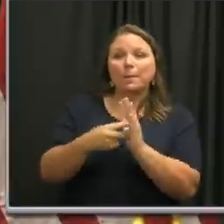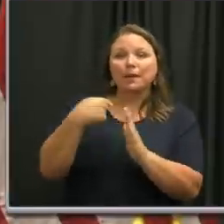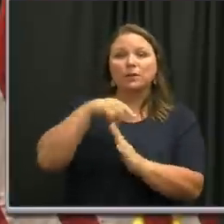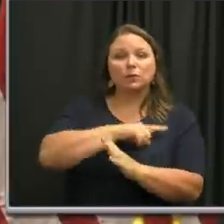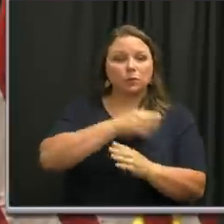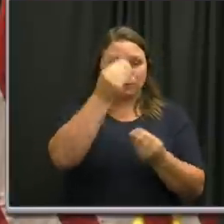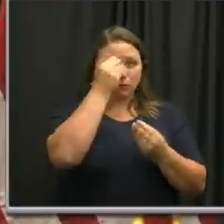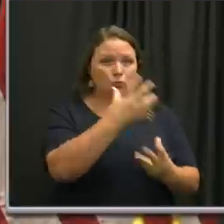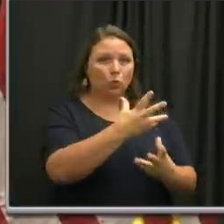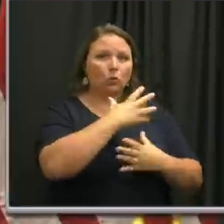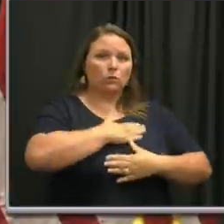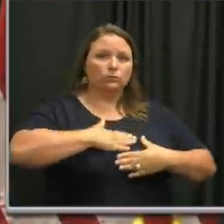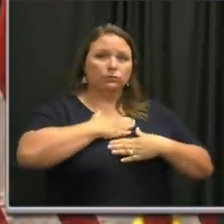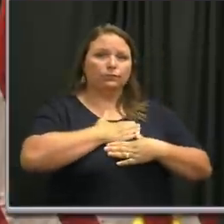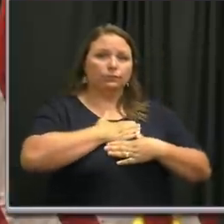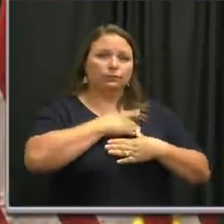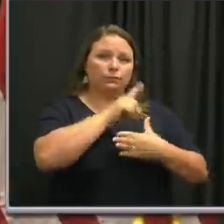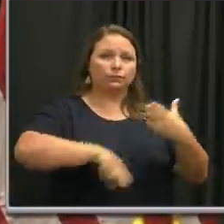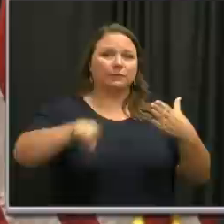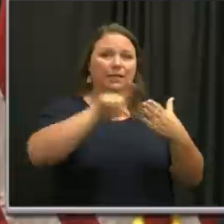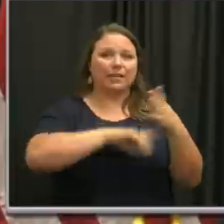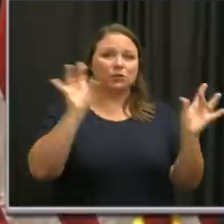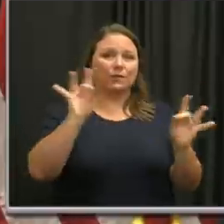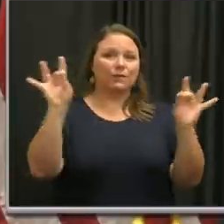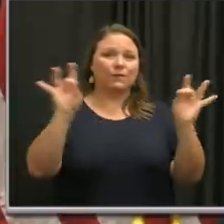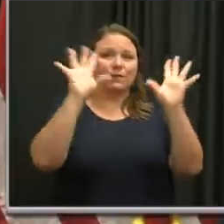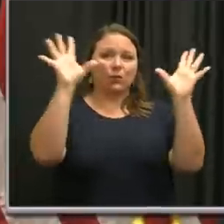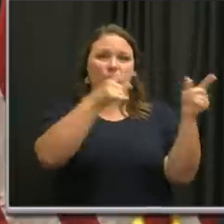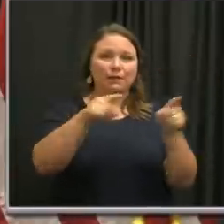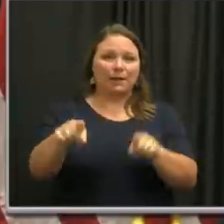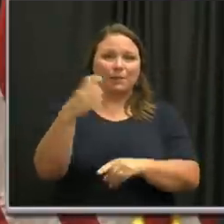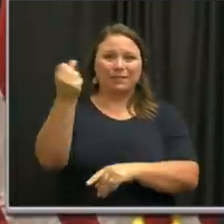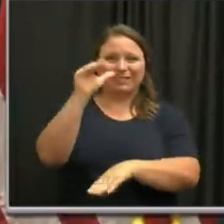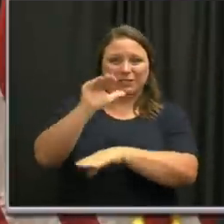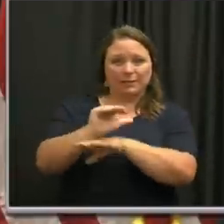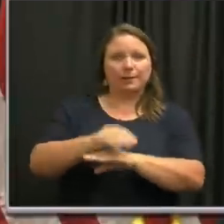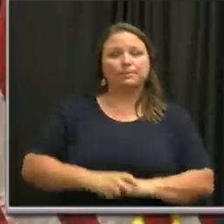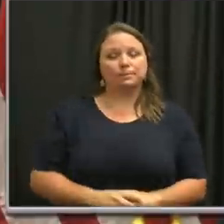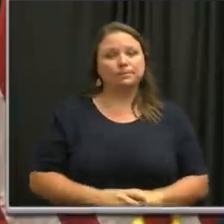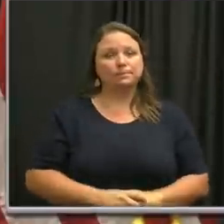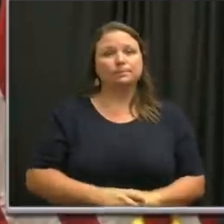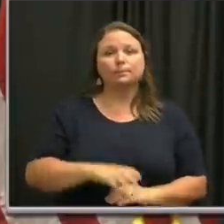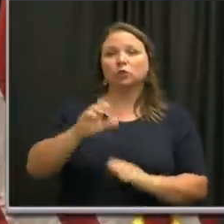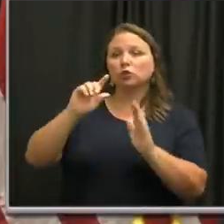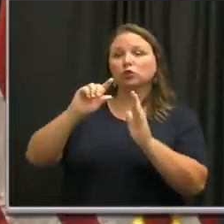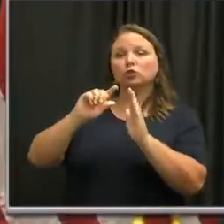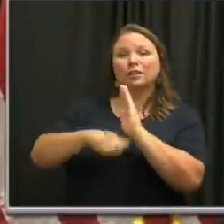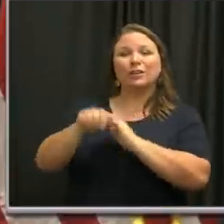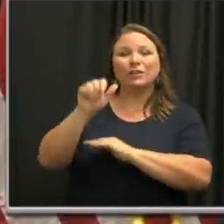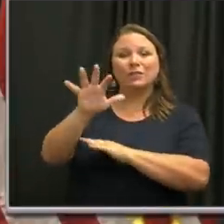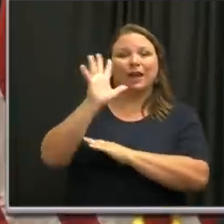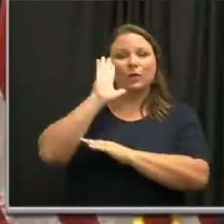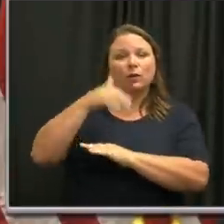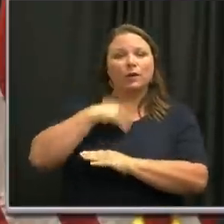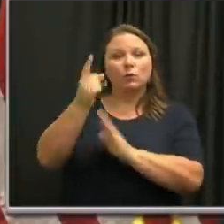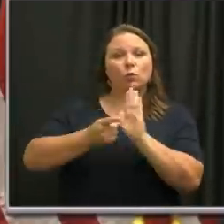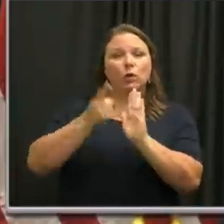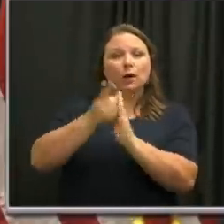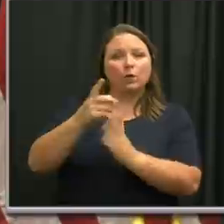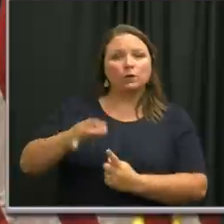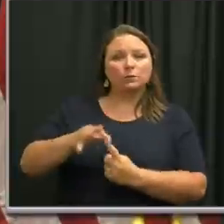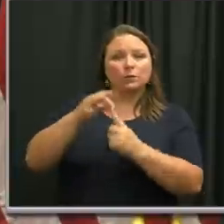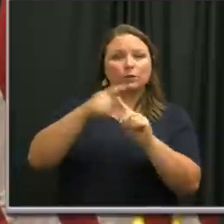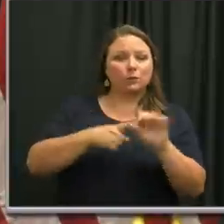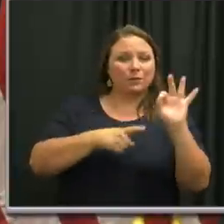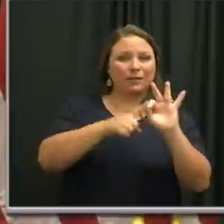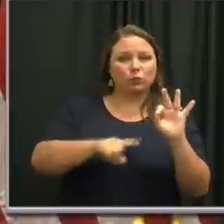Convention and Visitors Corporation to cancel its fireworks display on Saturday evening. Channel 5 will air a one-hour special from 9 to